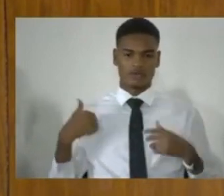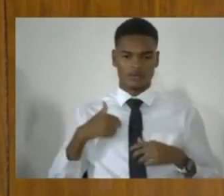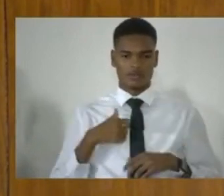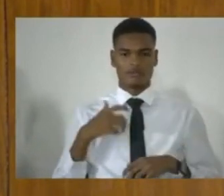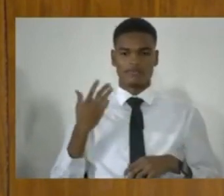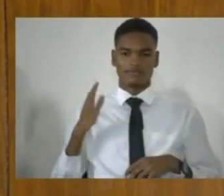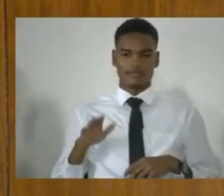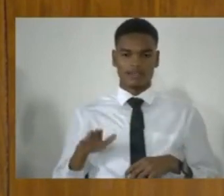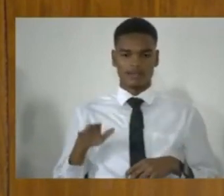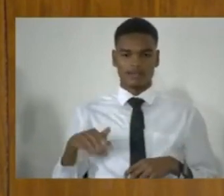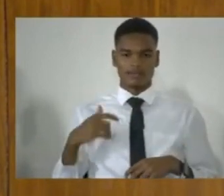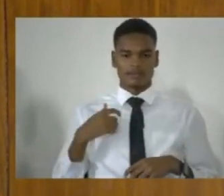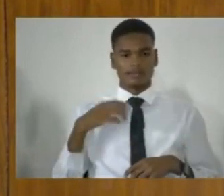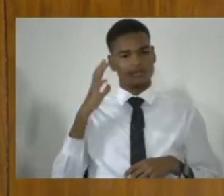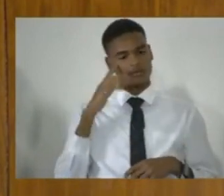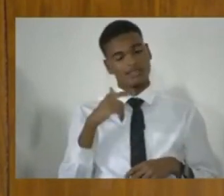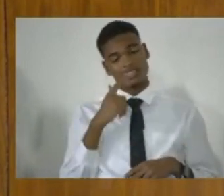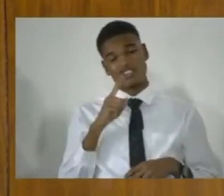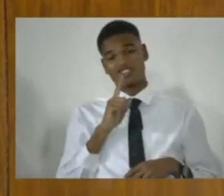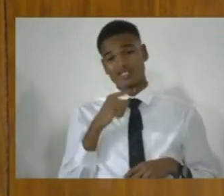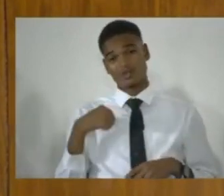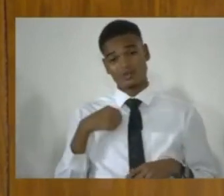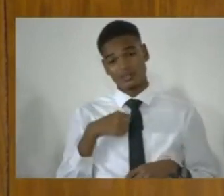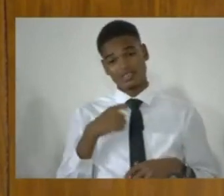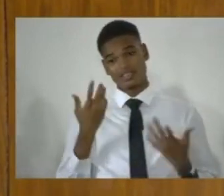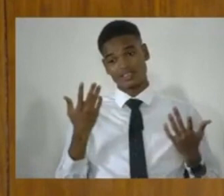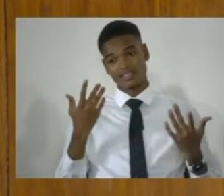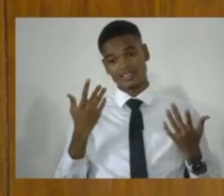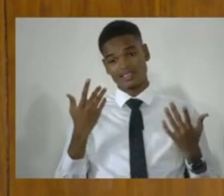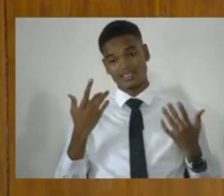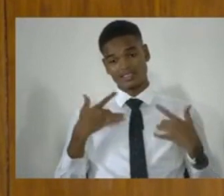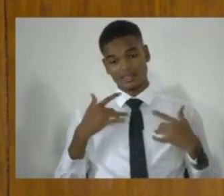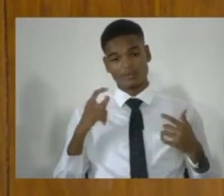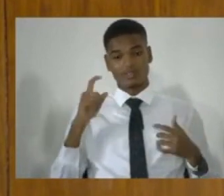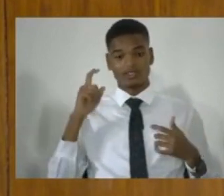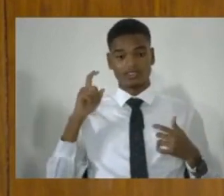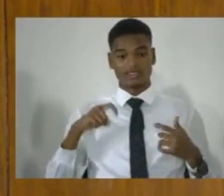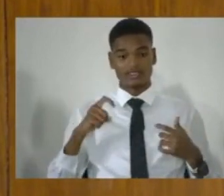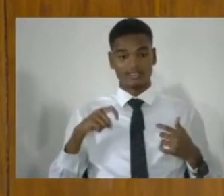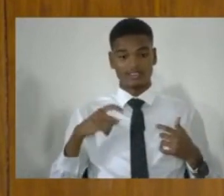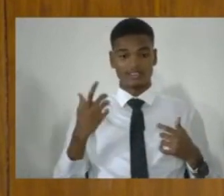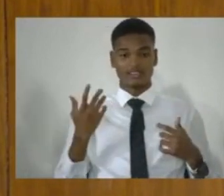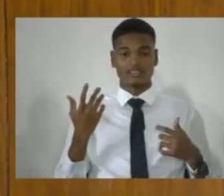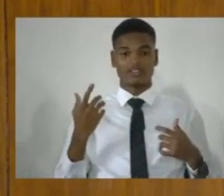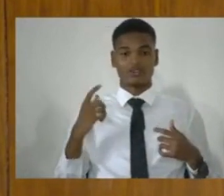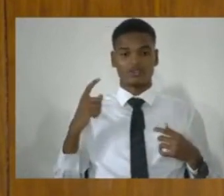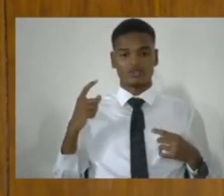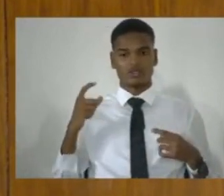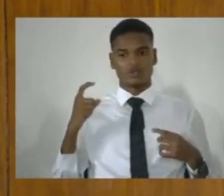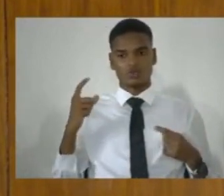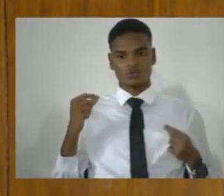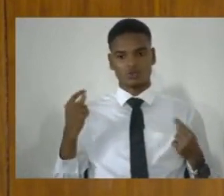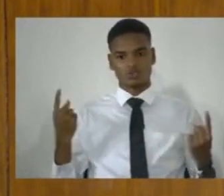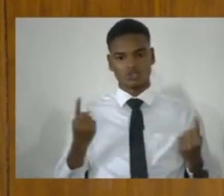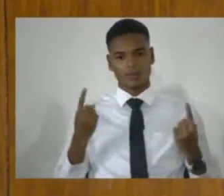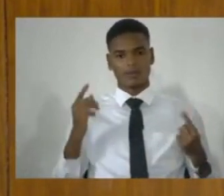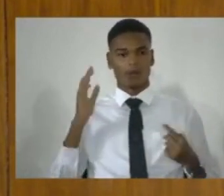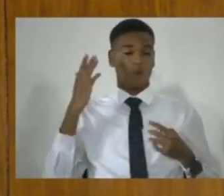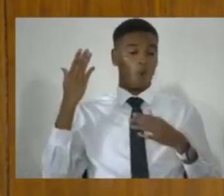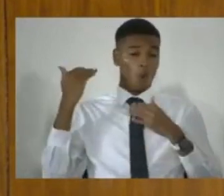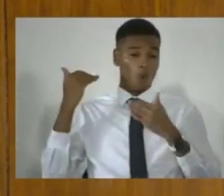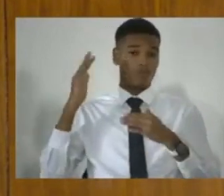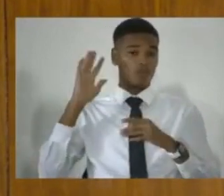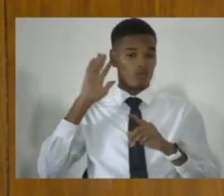are, I would say, desperate to be seen to be doing something that hopefully will be effective,